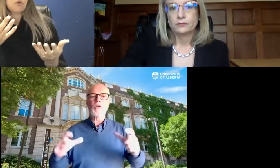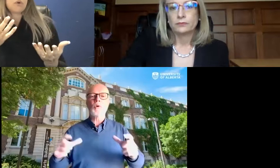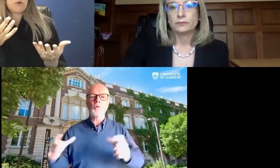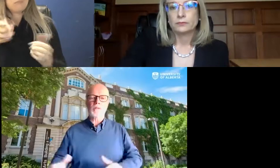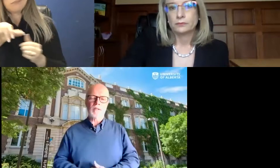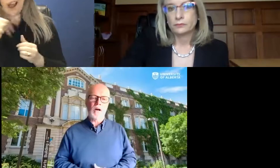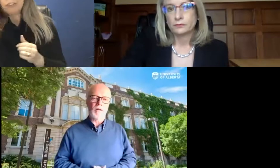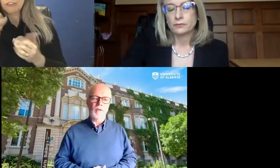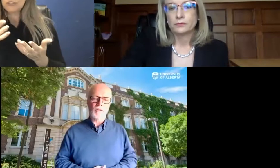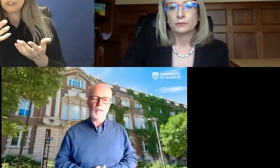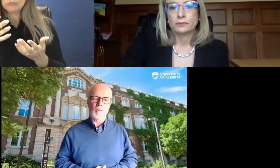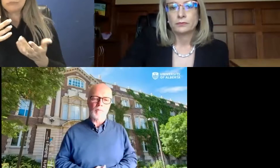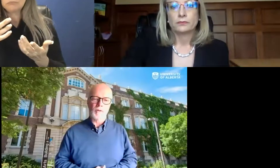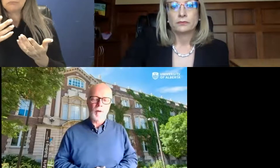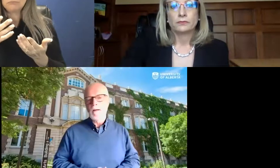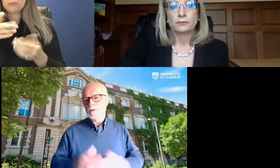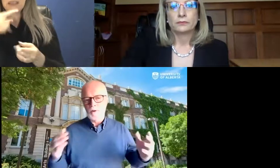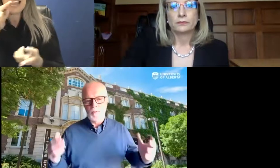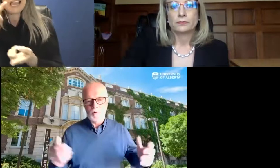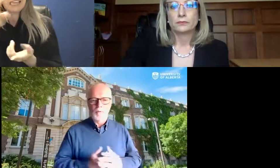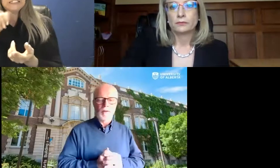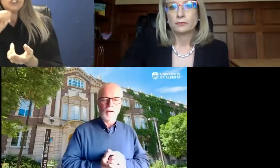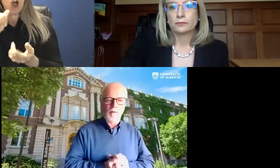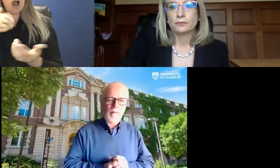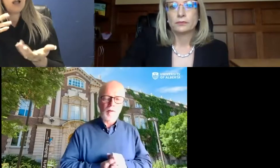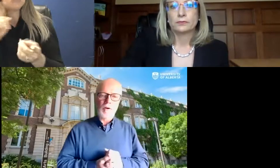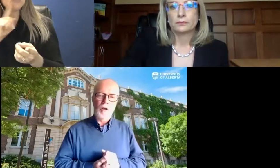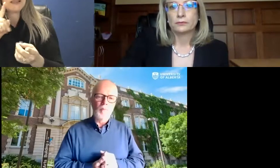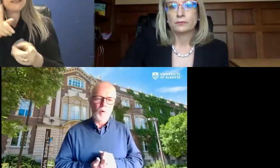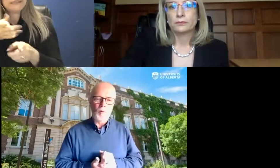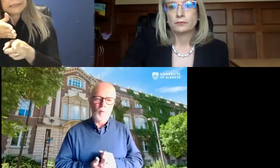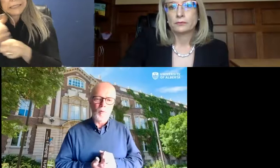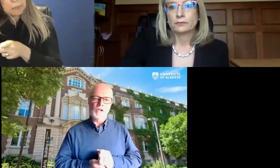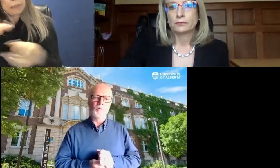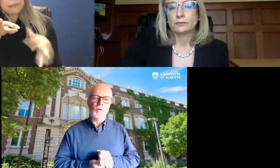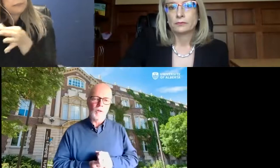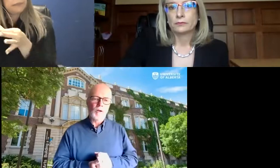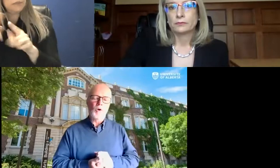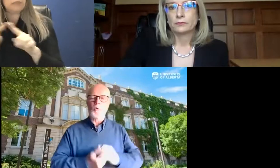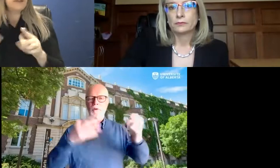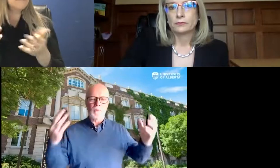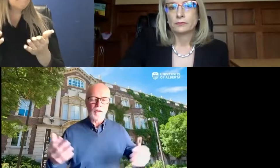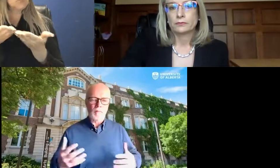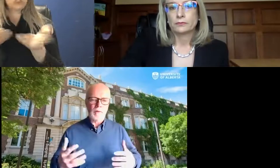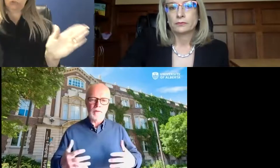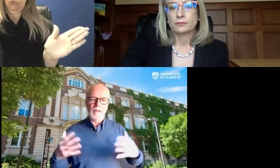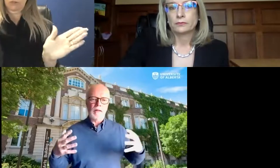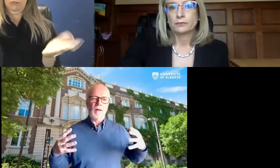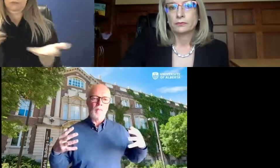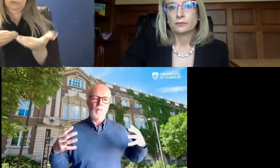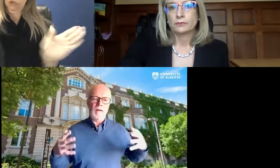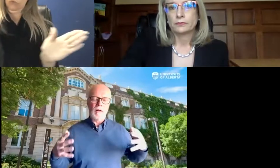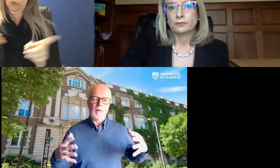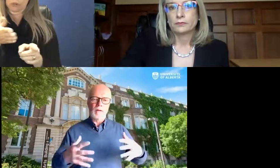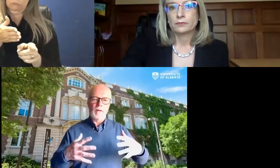closely tied to the discipline. So if we think, think about more, more general career development that, that